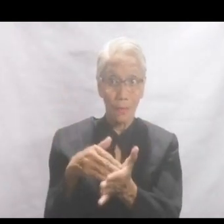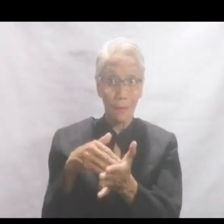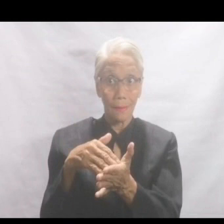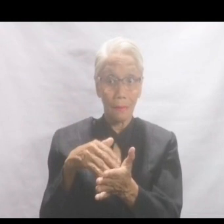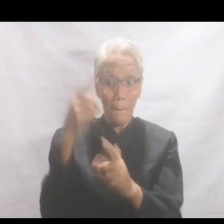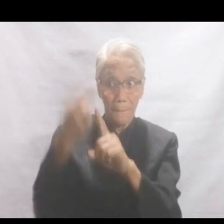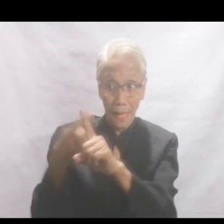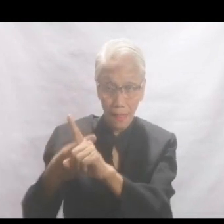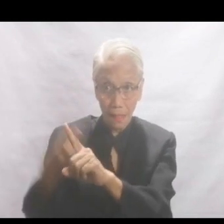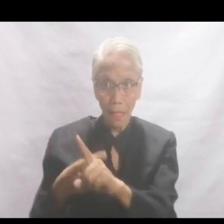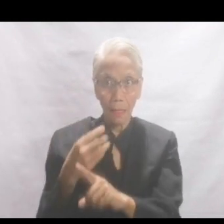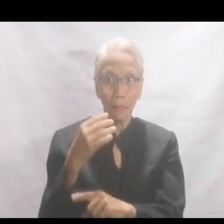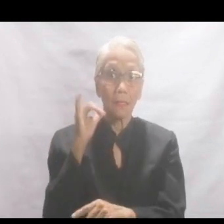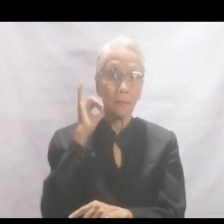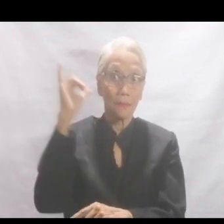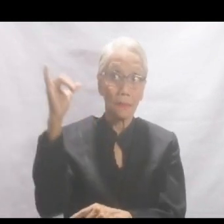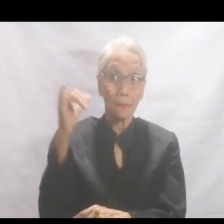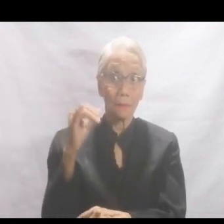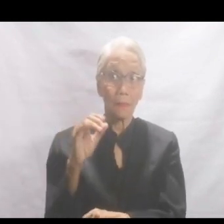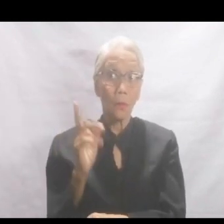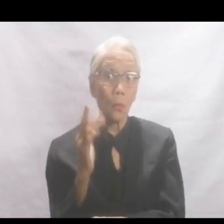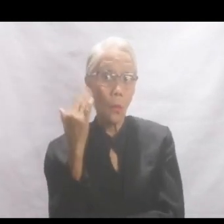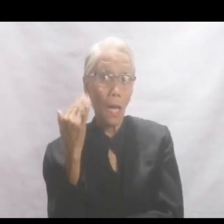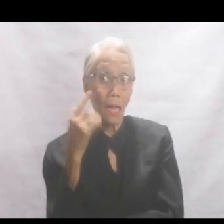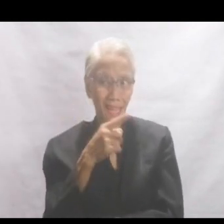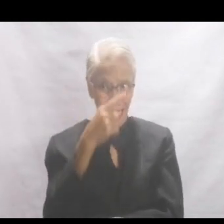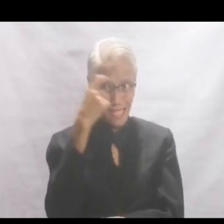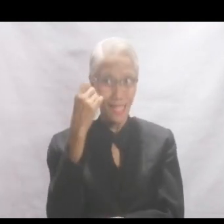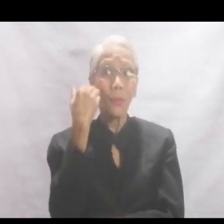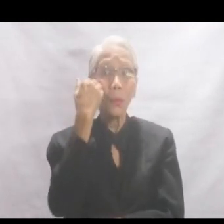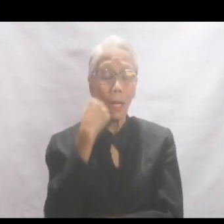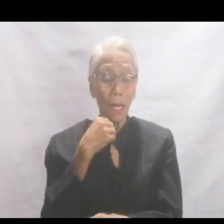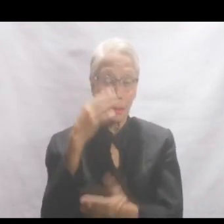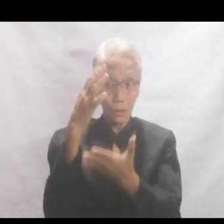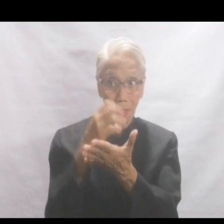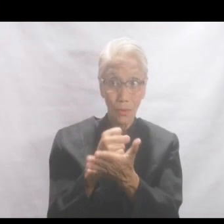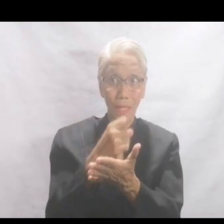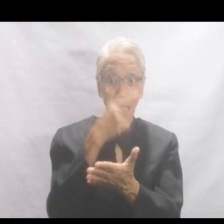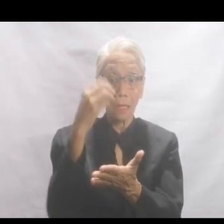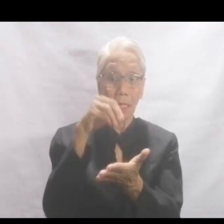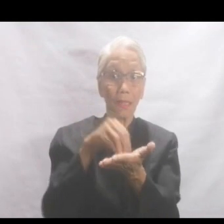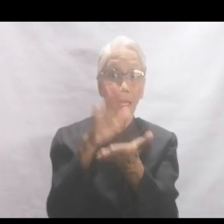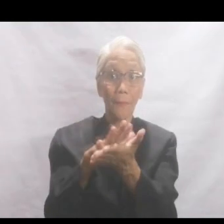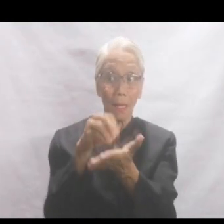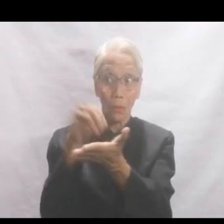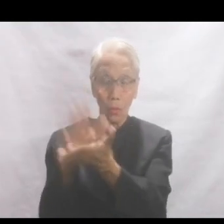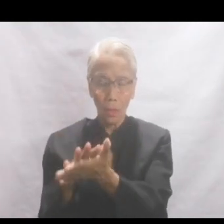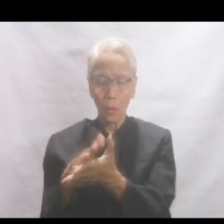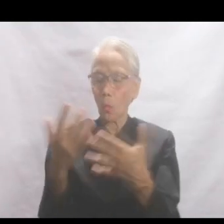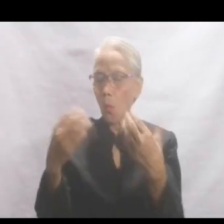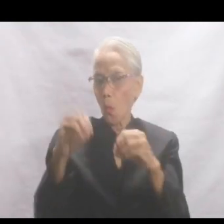suicidal kasi kulang daw ang sahod niya at baon siya sa utang. Nakupo, walang